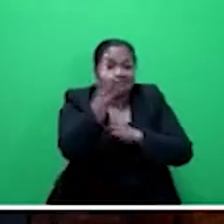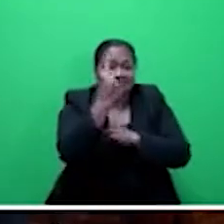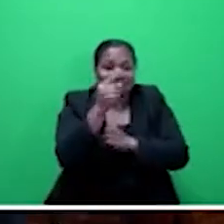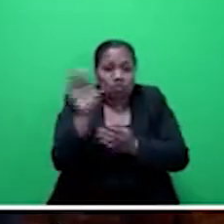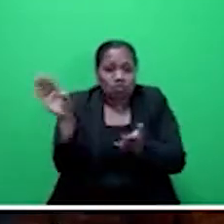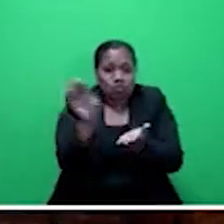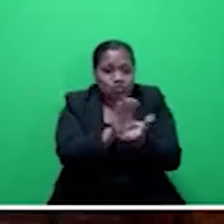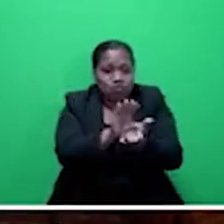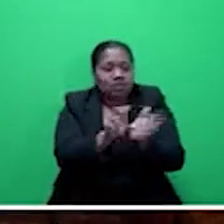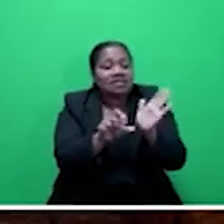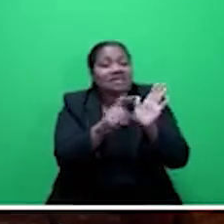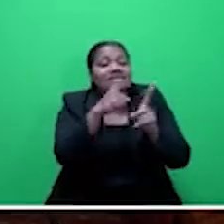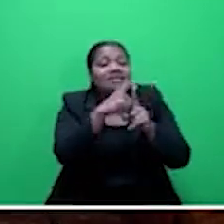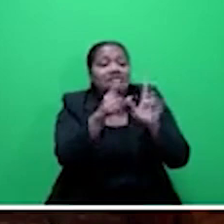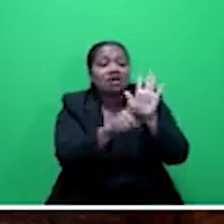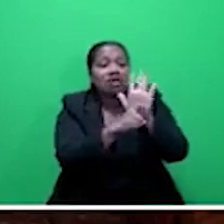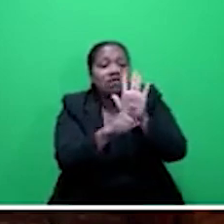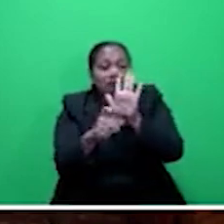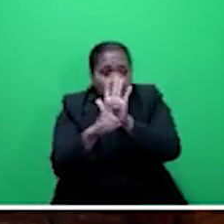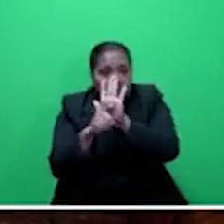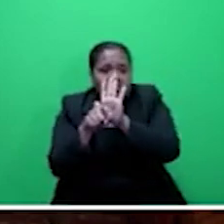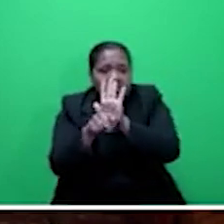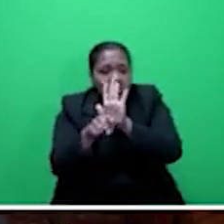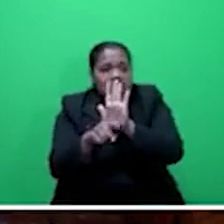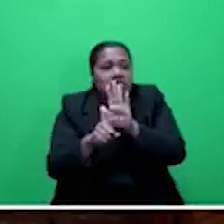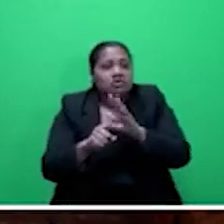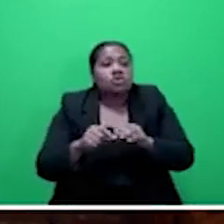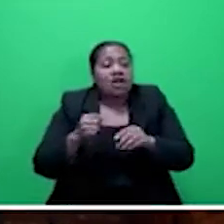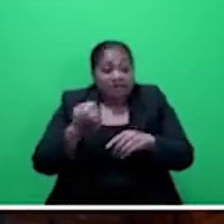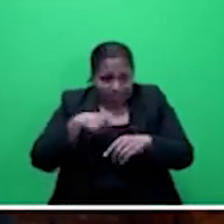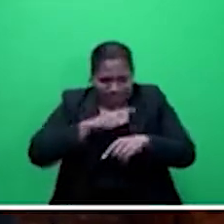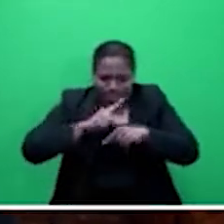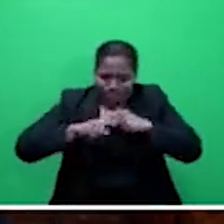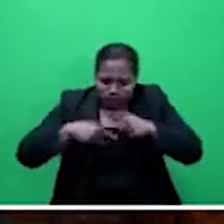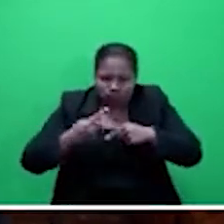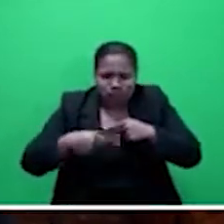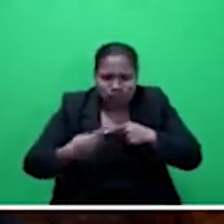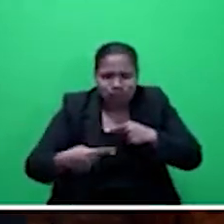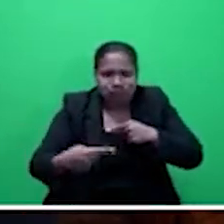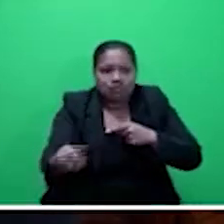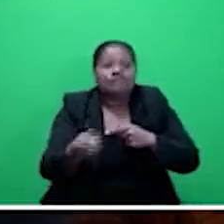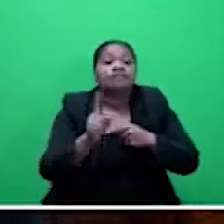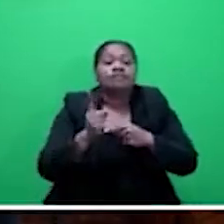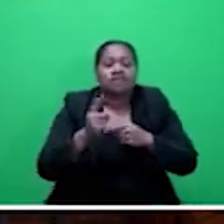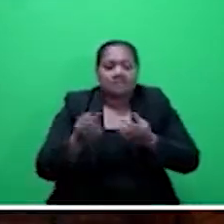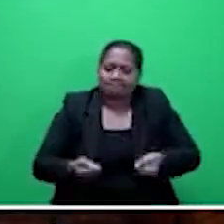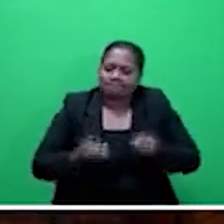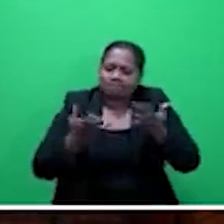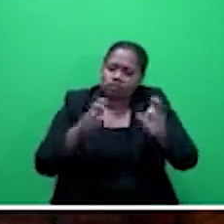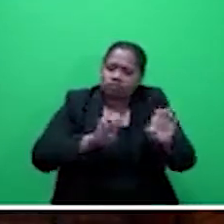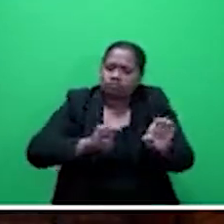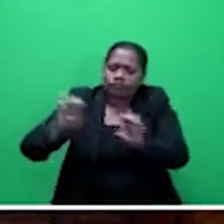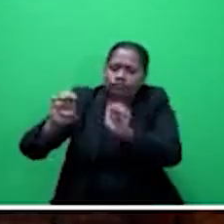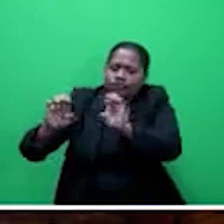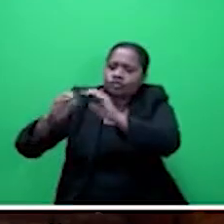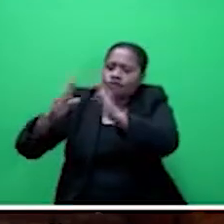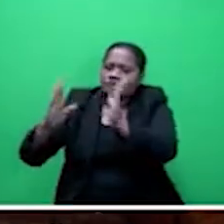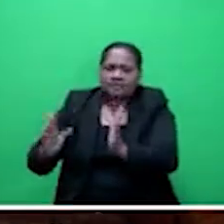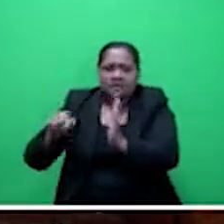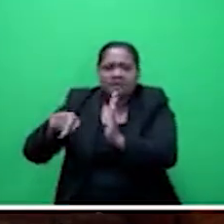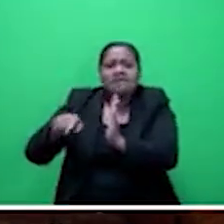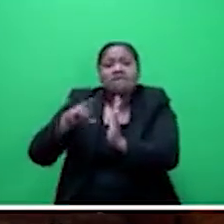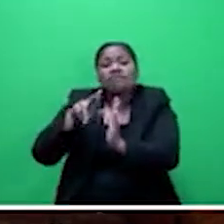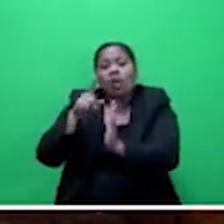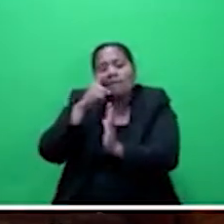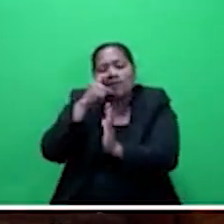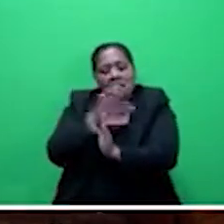DRR, in which we continue to provide evacuation centres to the people. Mr Speaker, sir, government